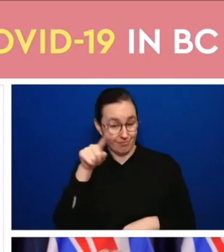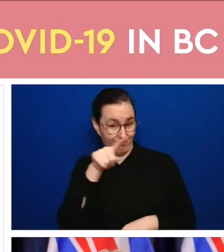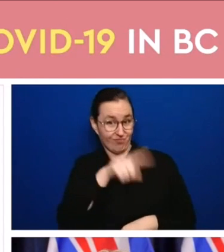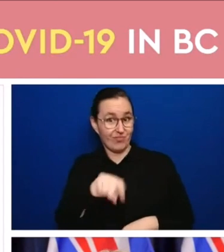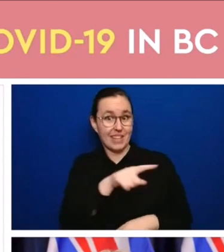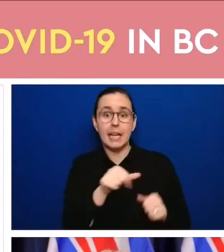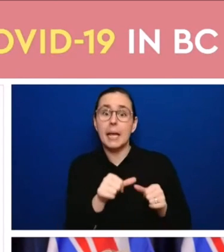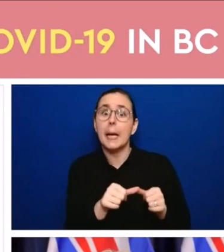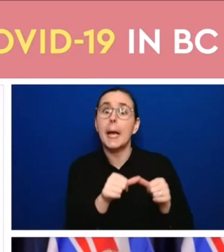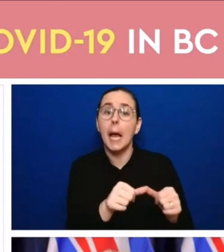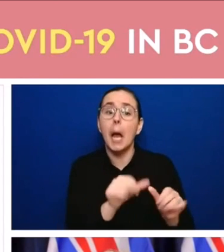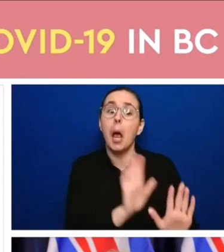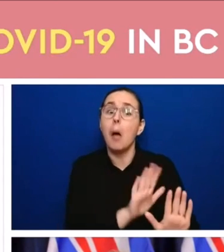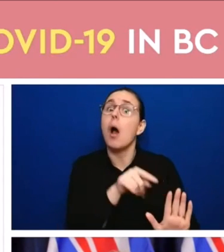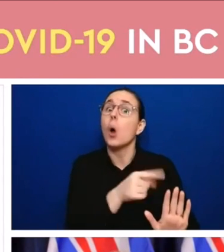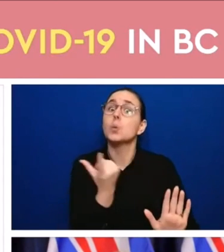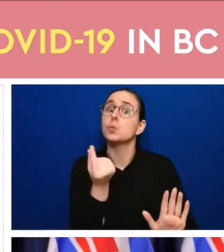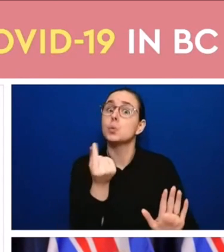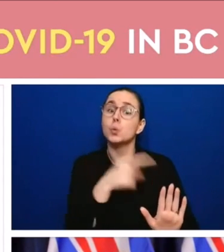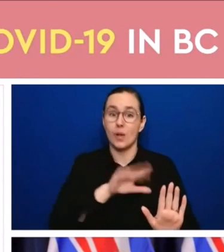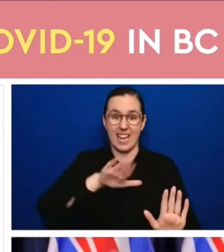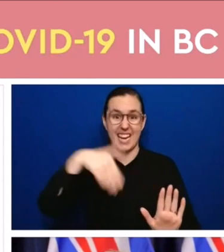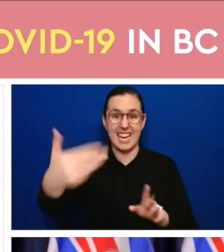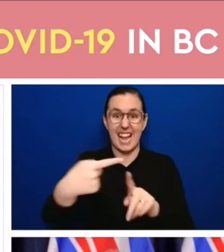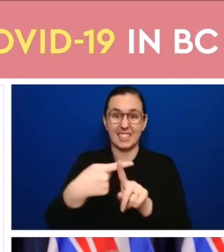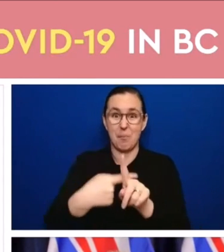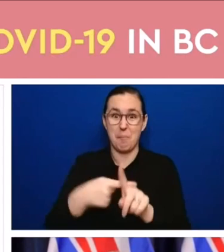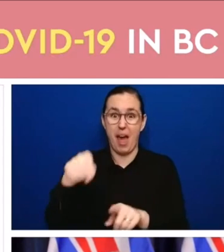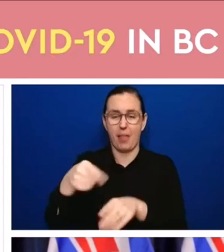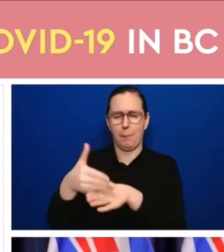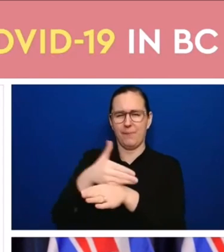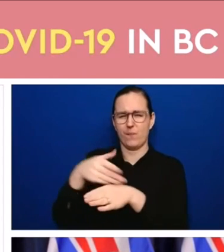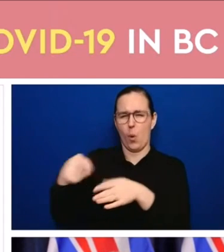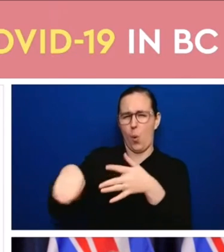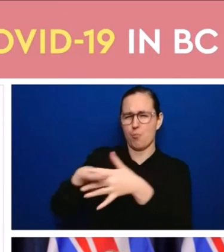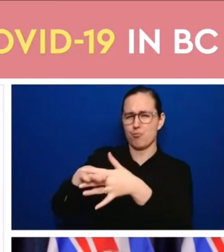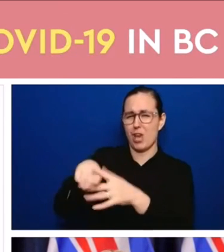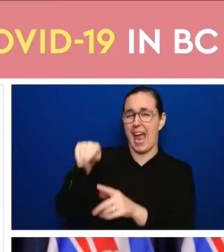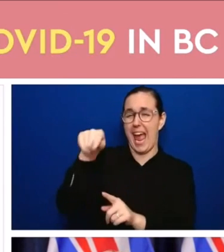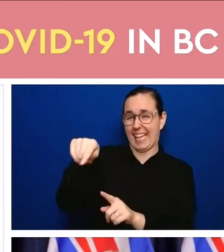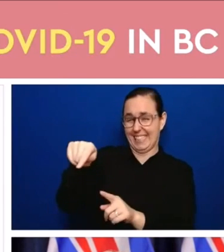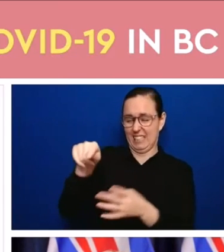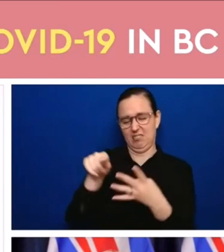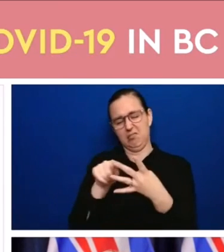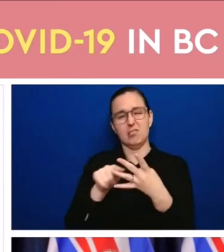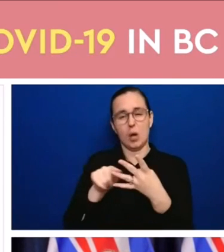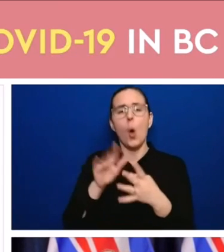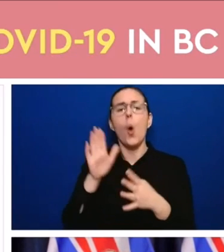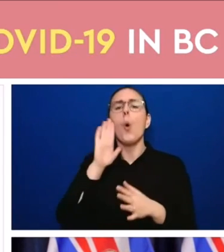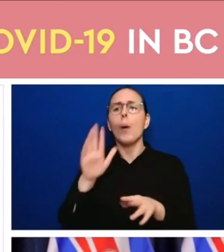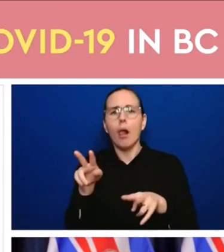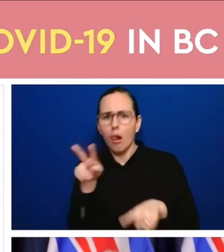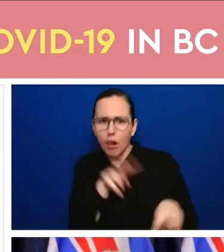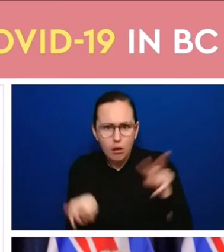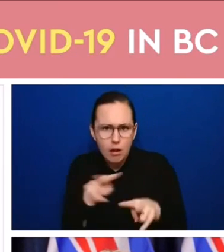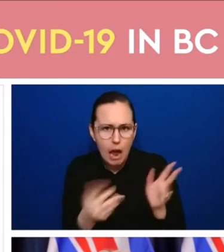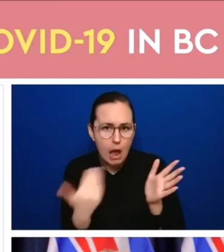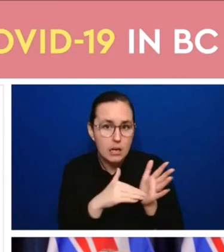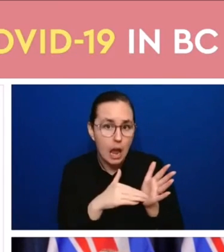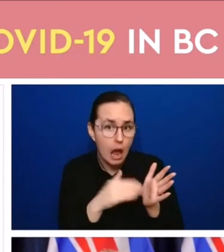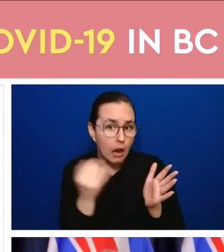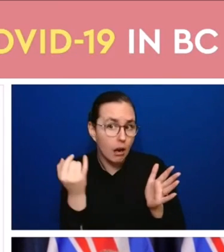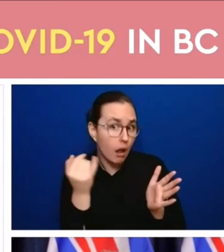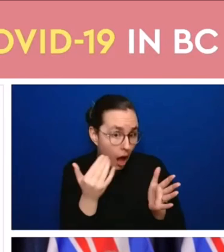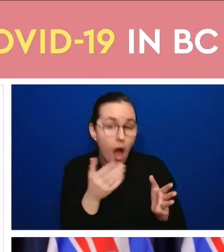spring break and again before Easter in April we know that for some people what we're